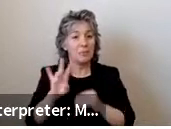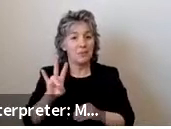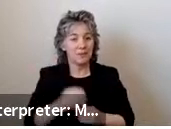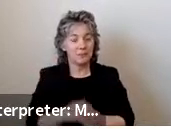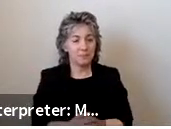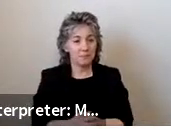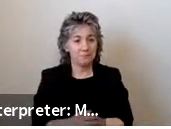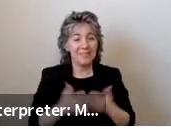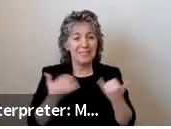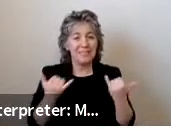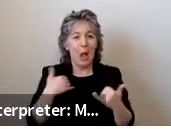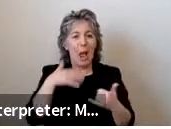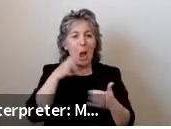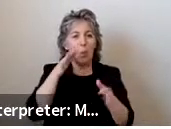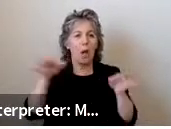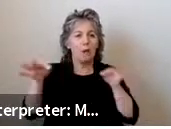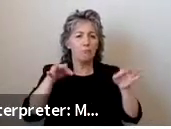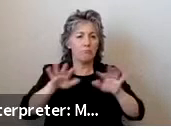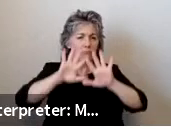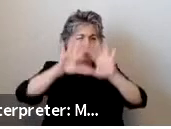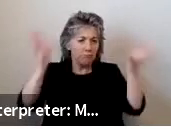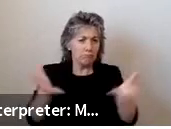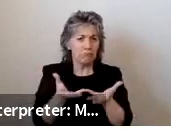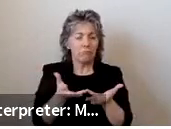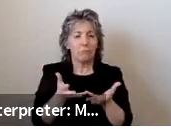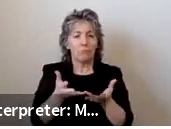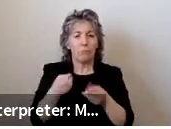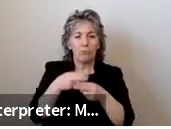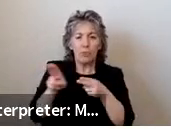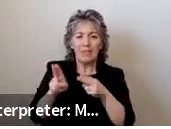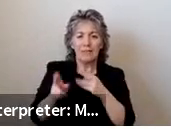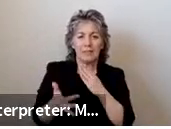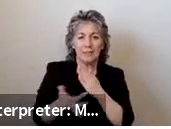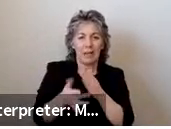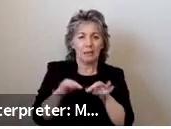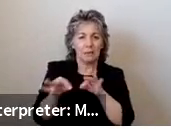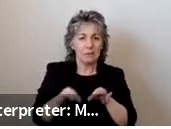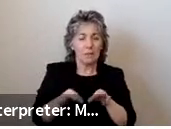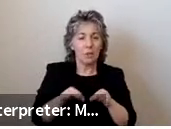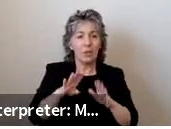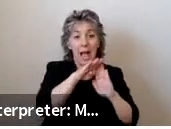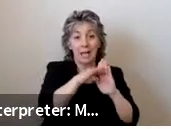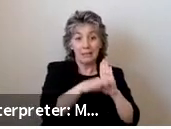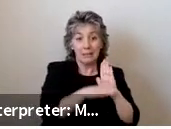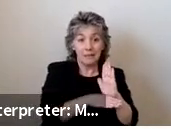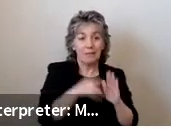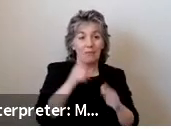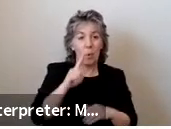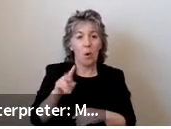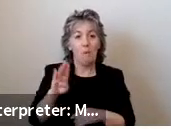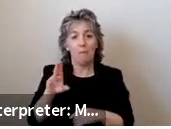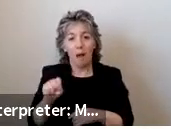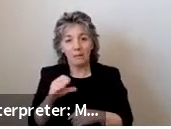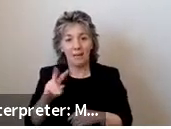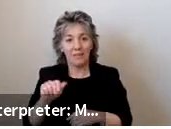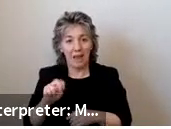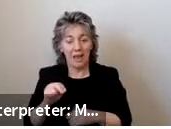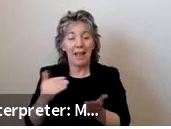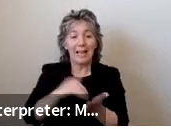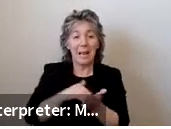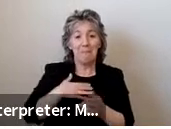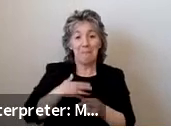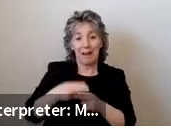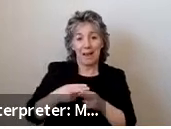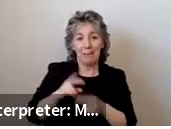I will give a high-level technical presentation that briefly covers the accessibility guidelines for buses and vans. Again, my name is Randall